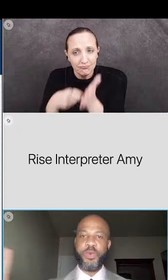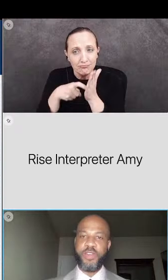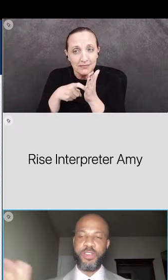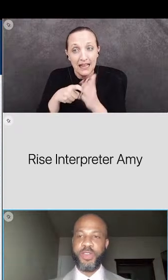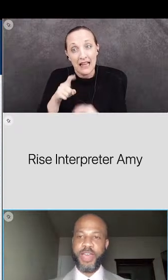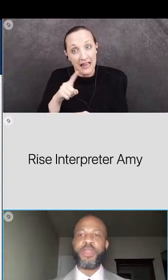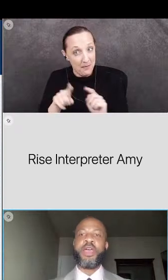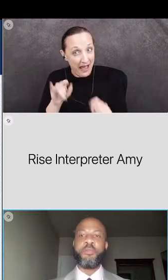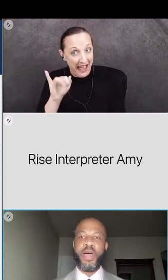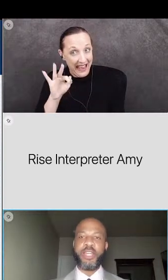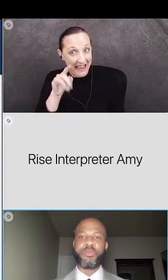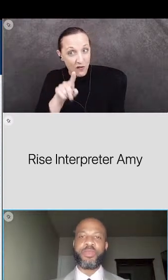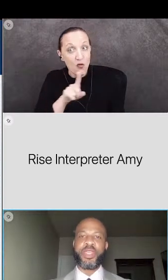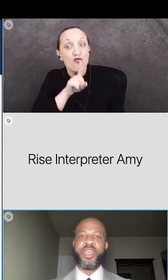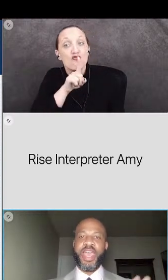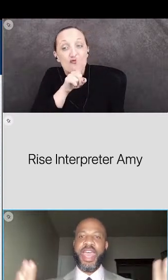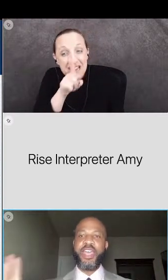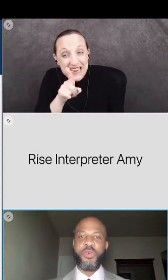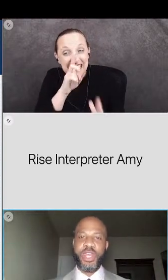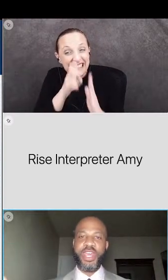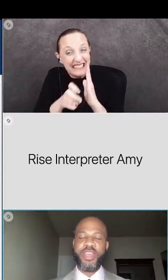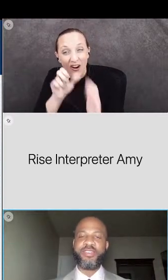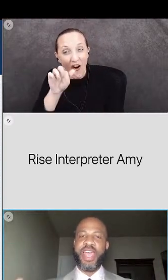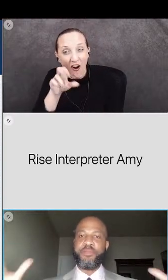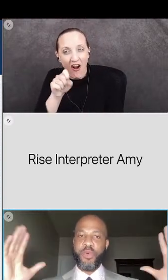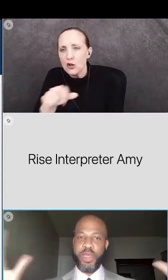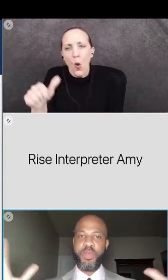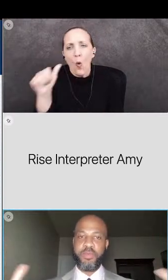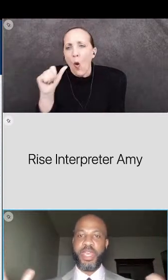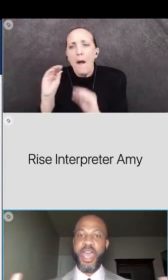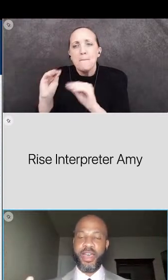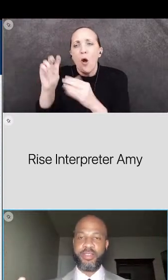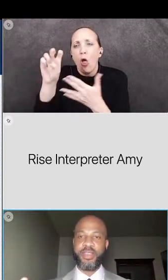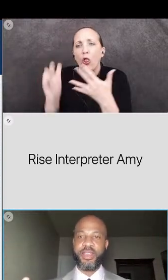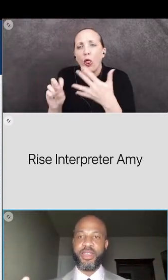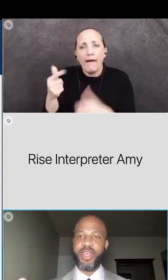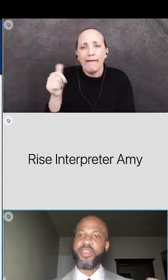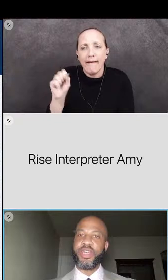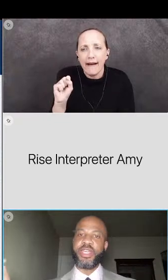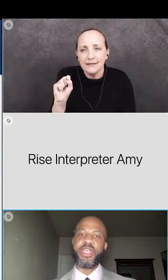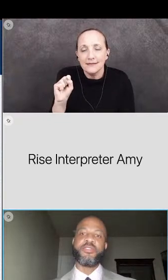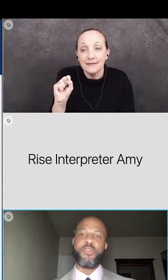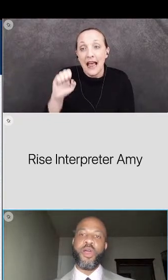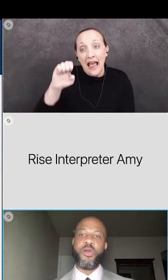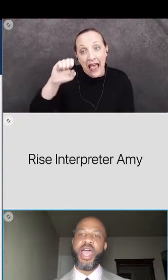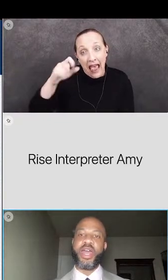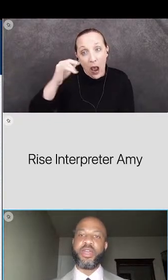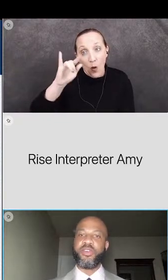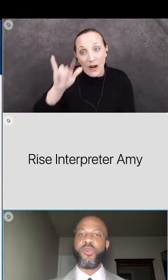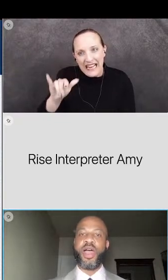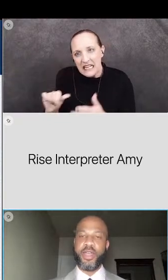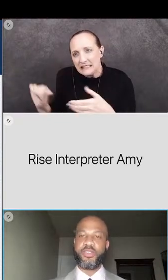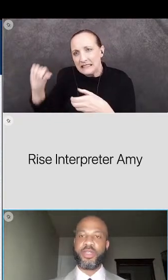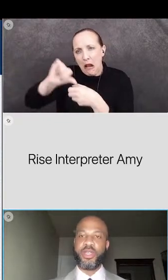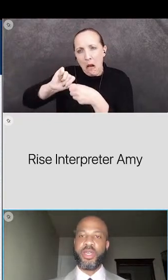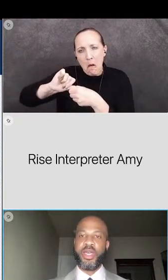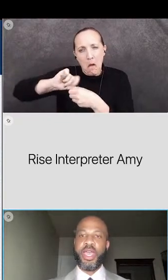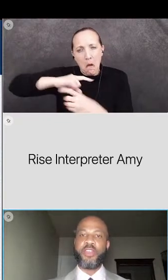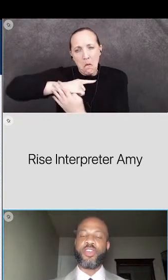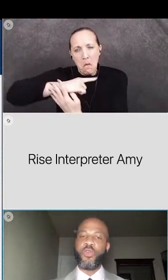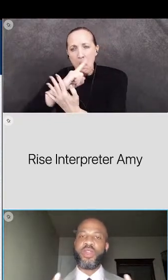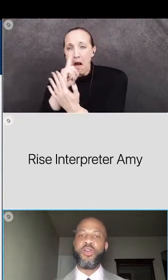real car buff you would never do that but equity is that premium gas that's going to get the ferrari out of the garage